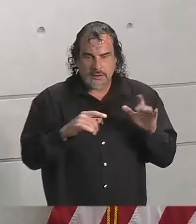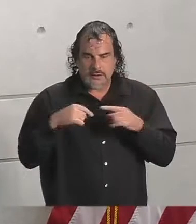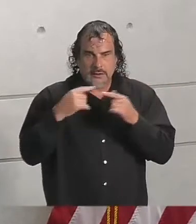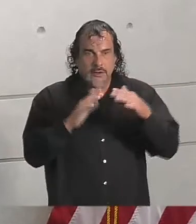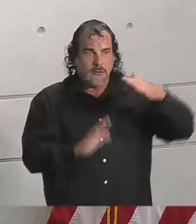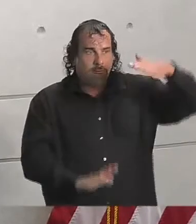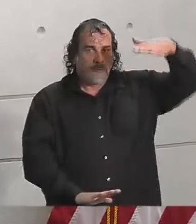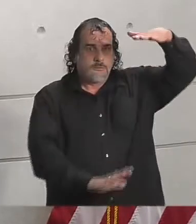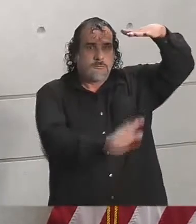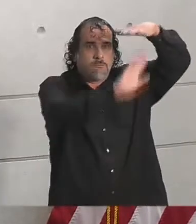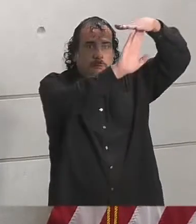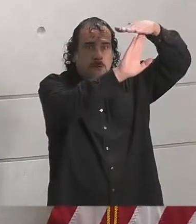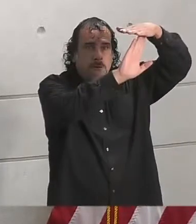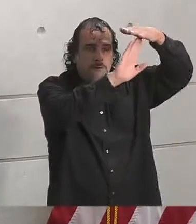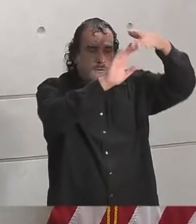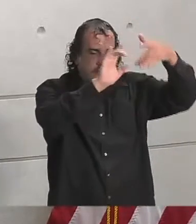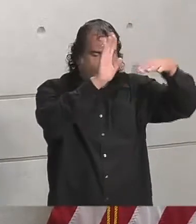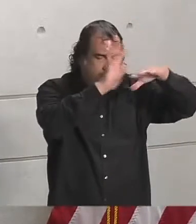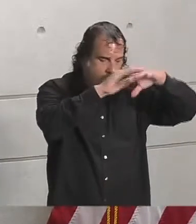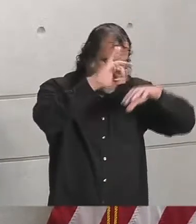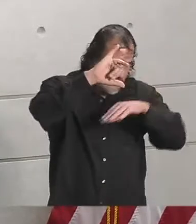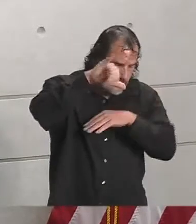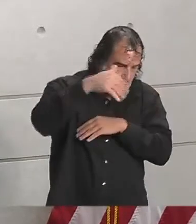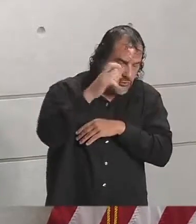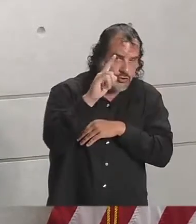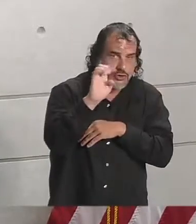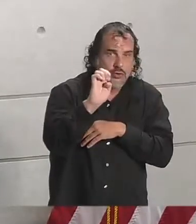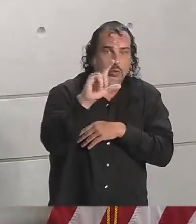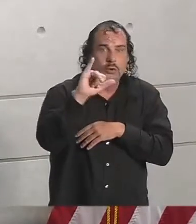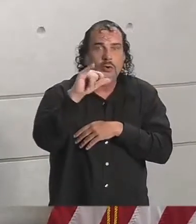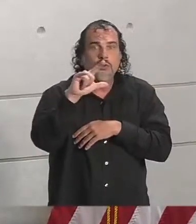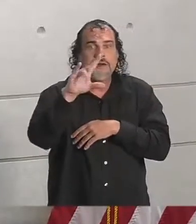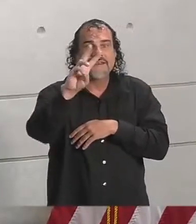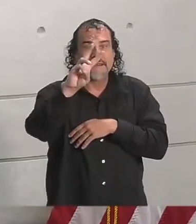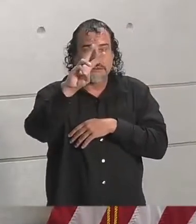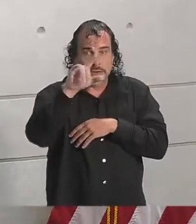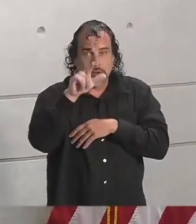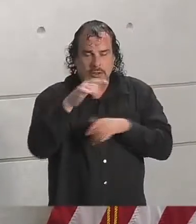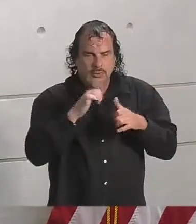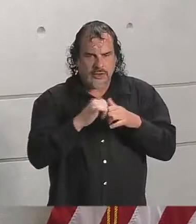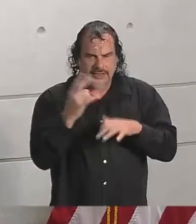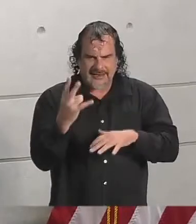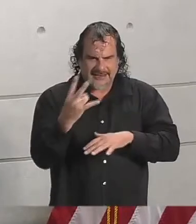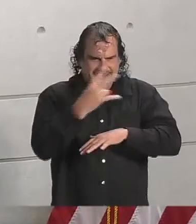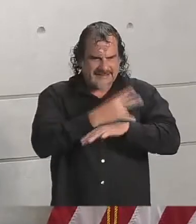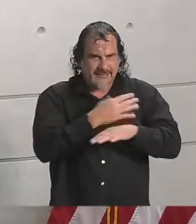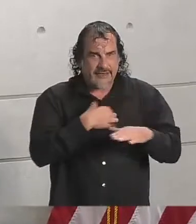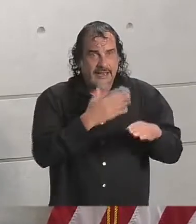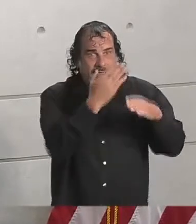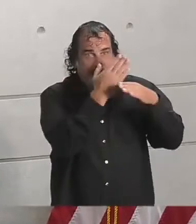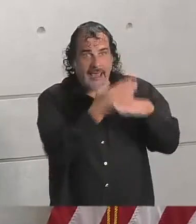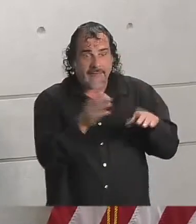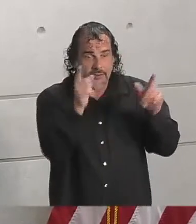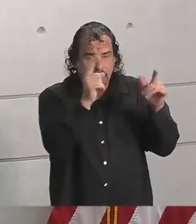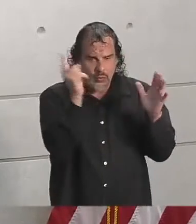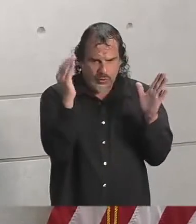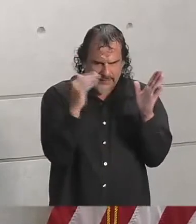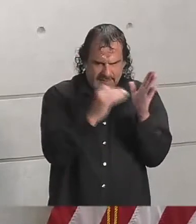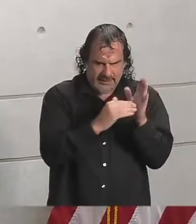peak on June the 26th. We had a seven-day moving average of 1